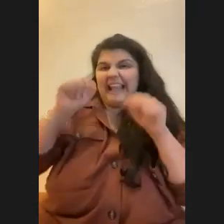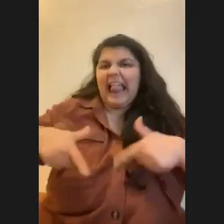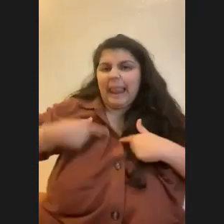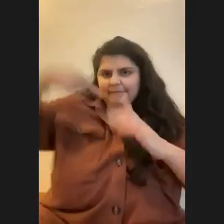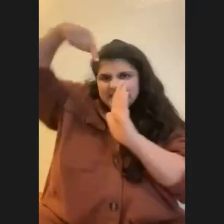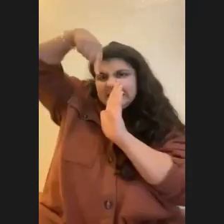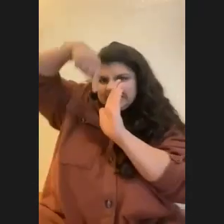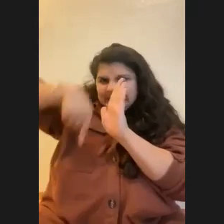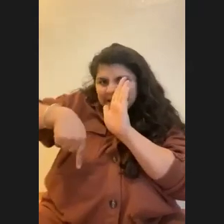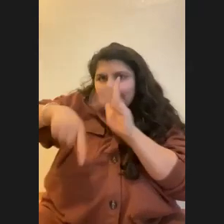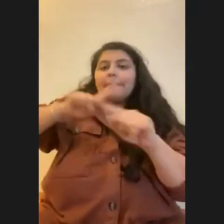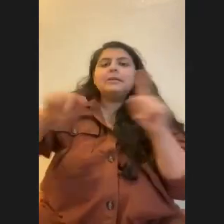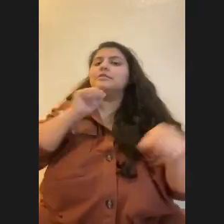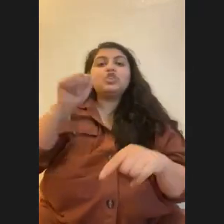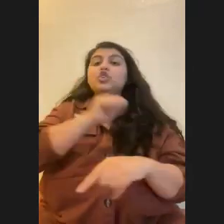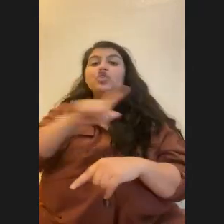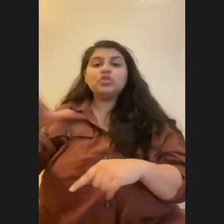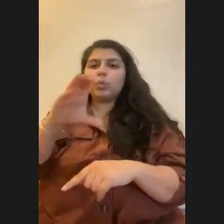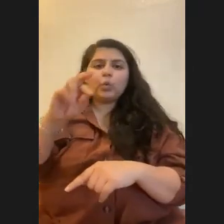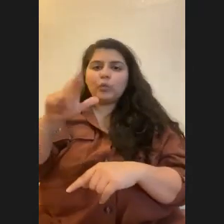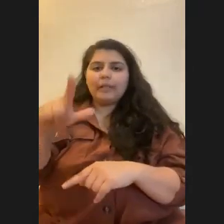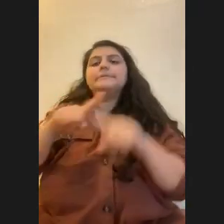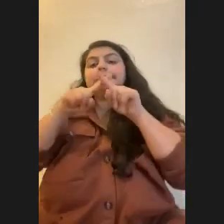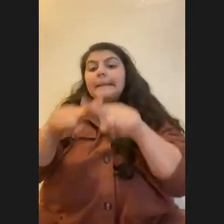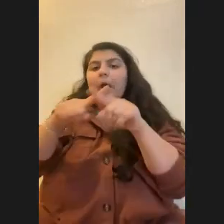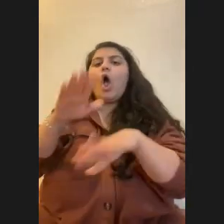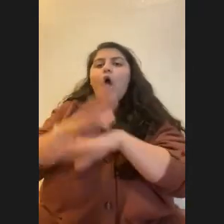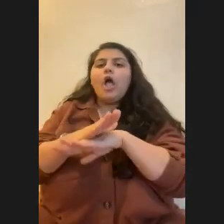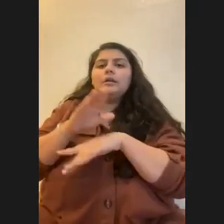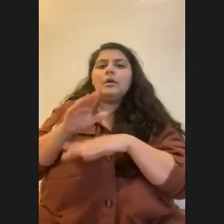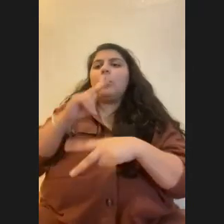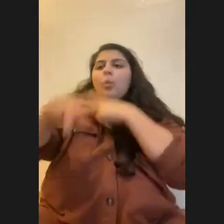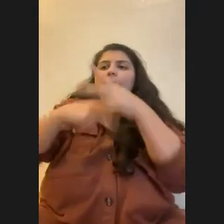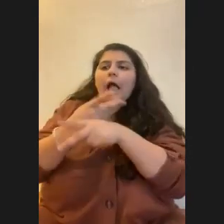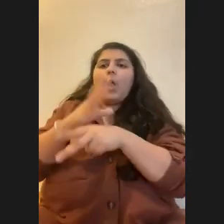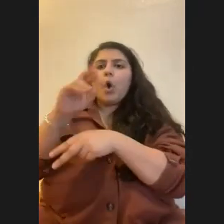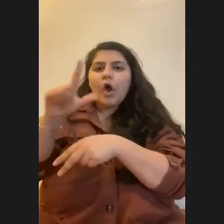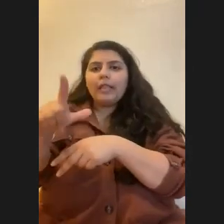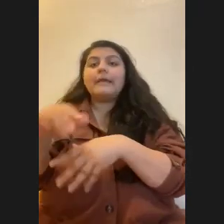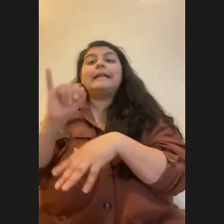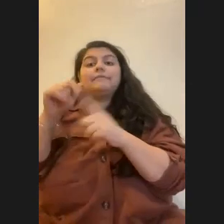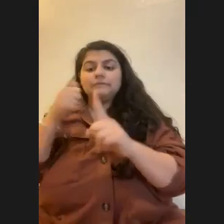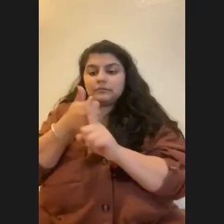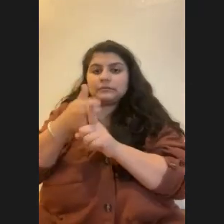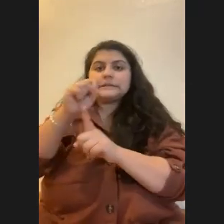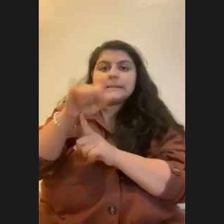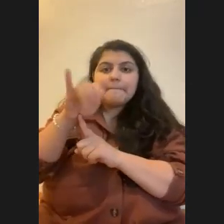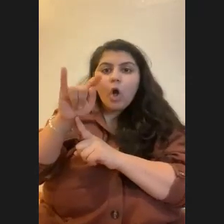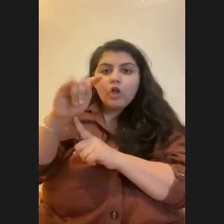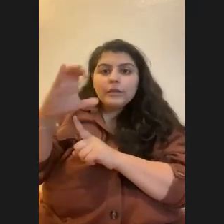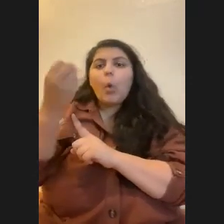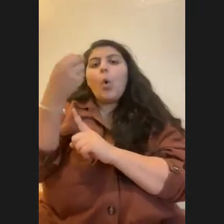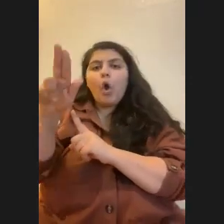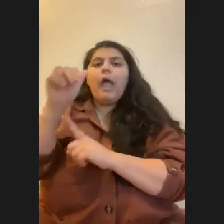just not all species, right? It just kind of depends on the species and if they're symbiotic or if they're asymbiotic, but yeah, I know that